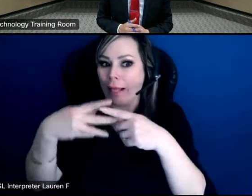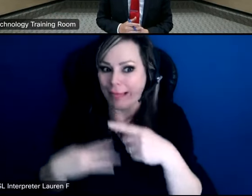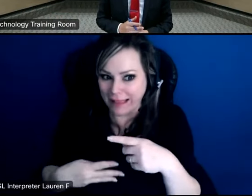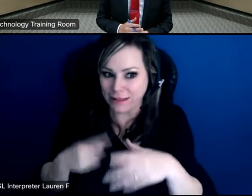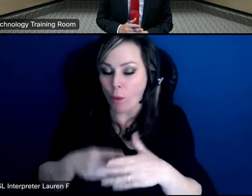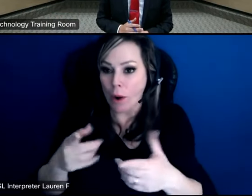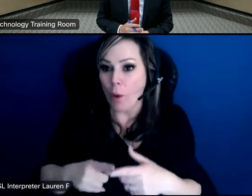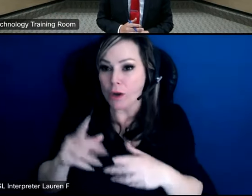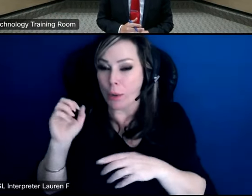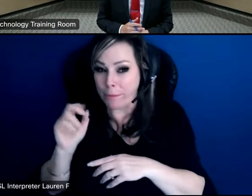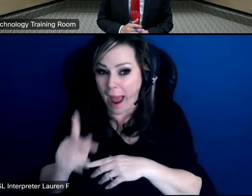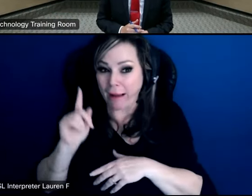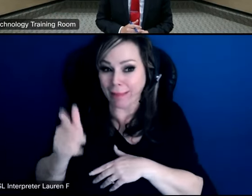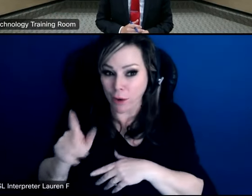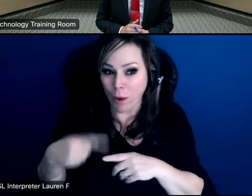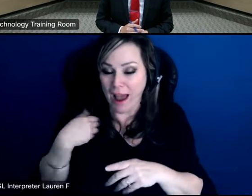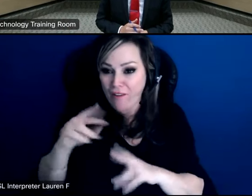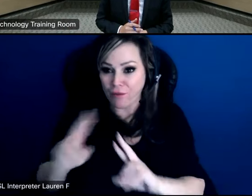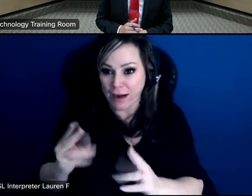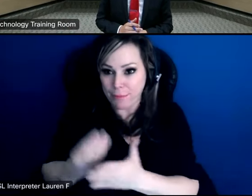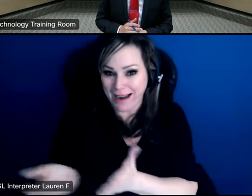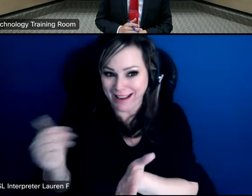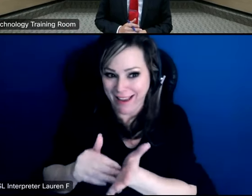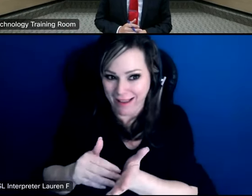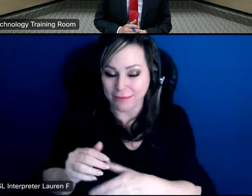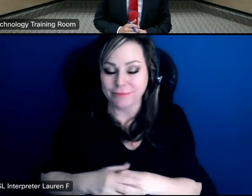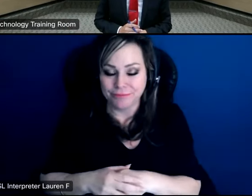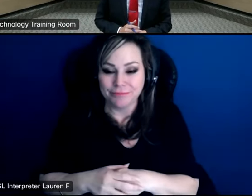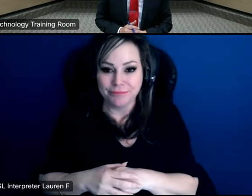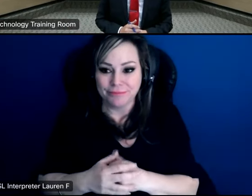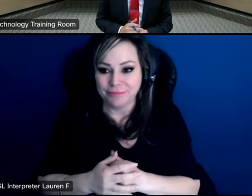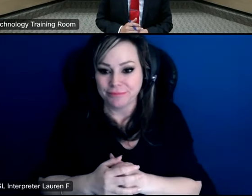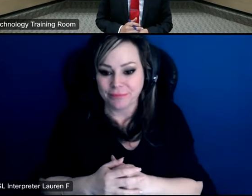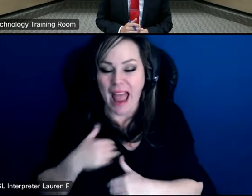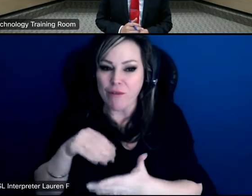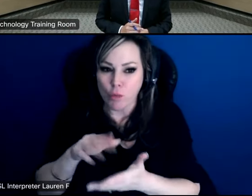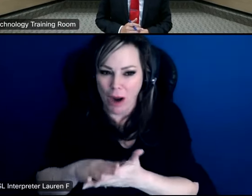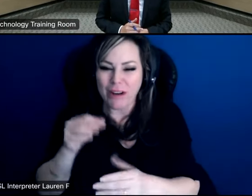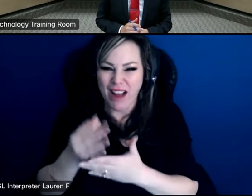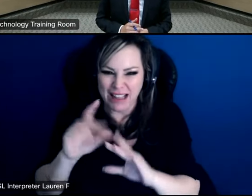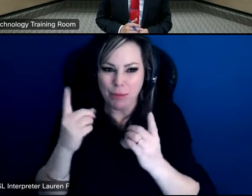things that are kept in the finance department um that we have a record of um all those savings